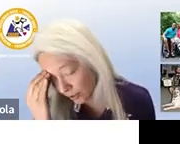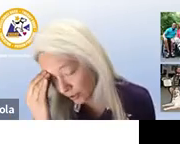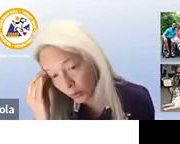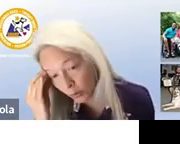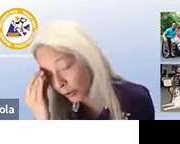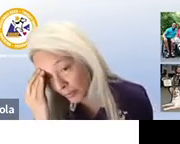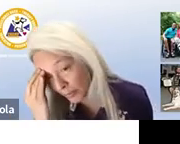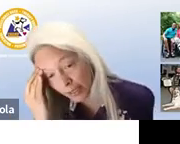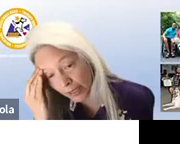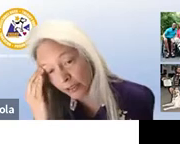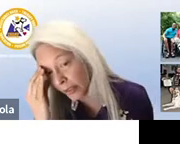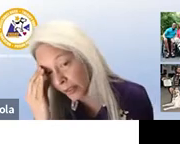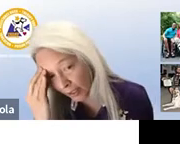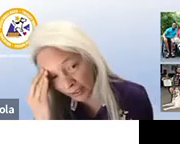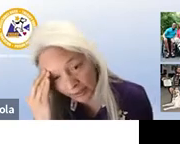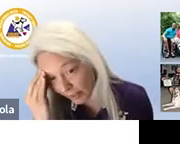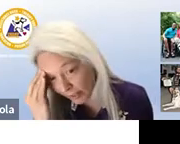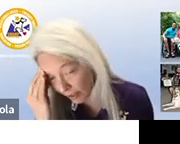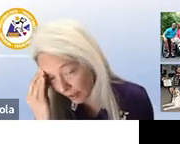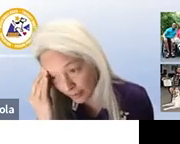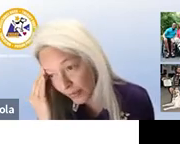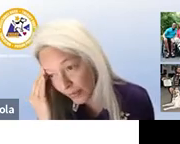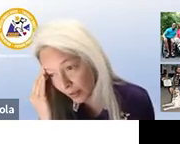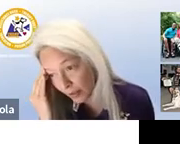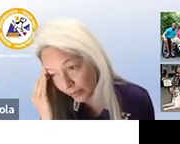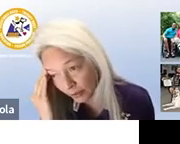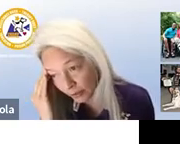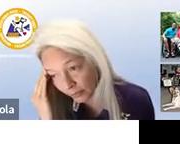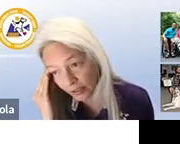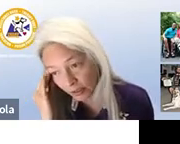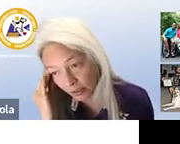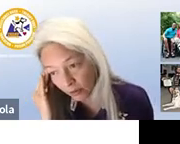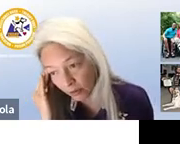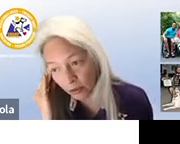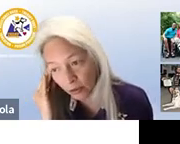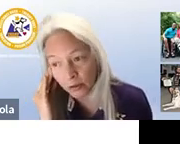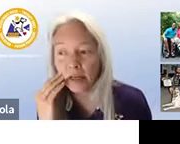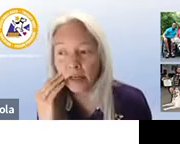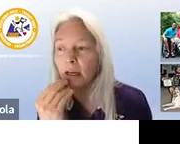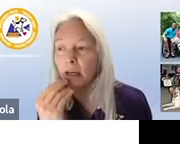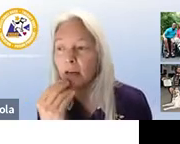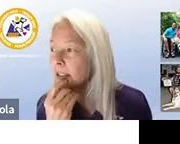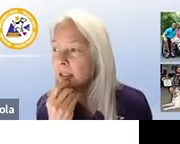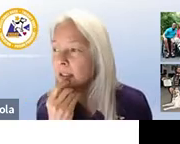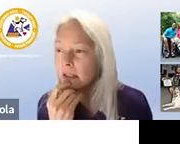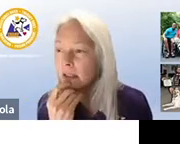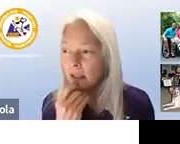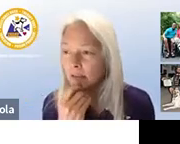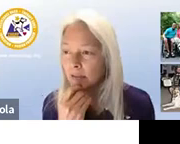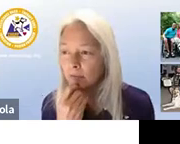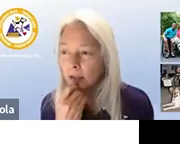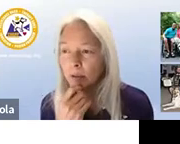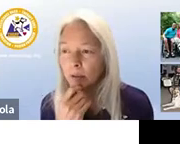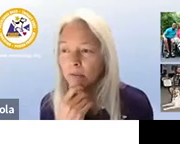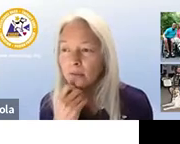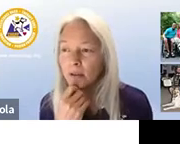actually a little bit worse than meaningless because um we have heard of cases before where say you have a say you have